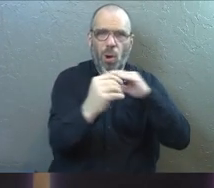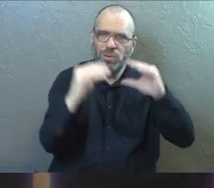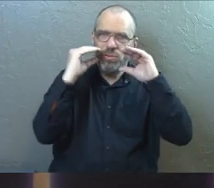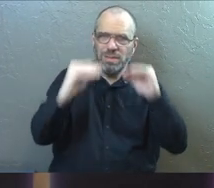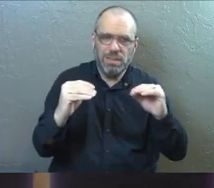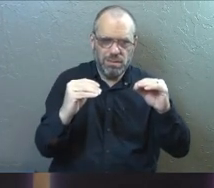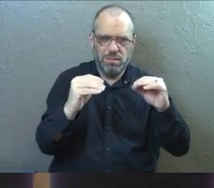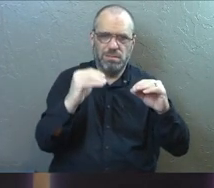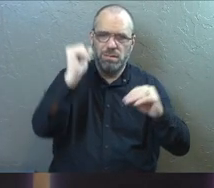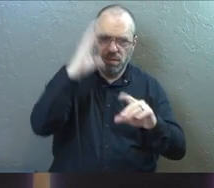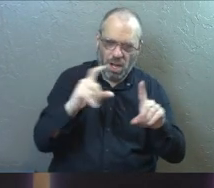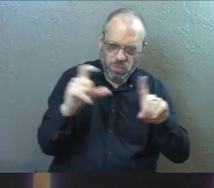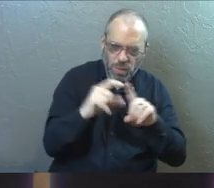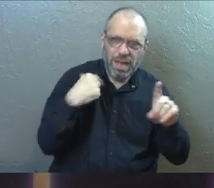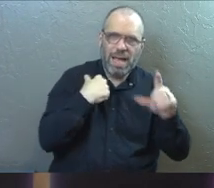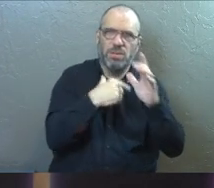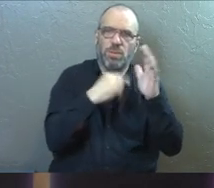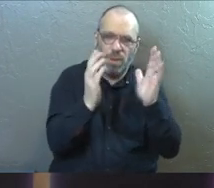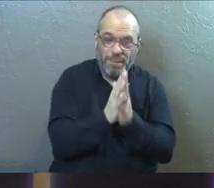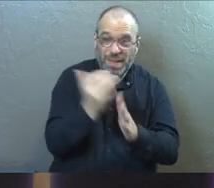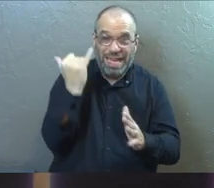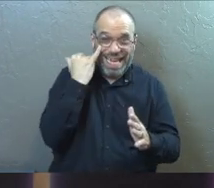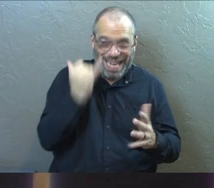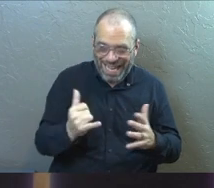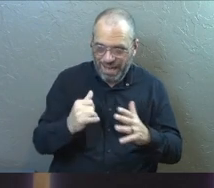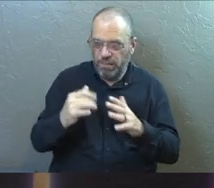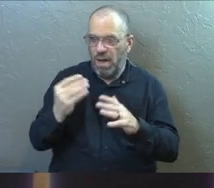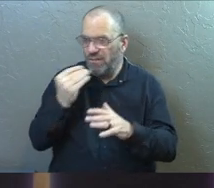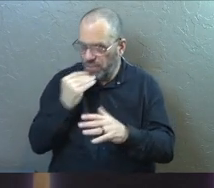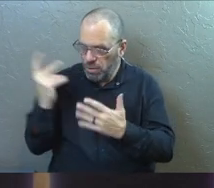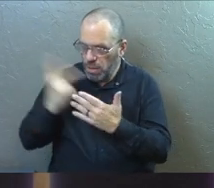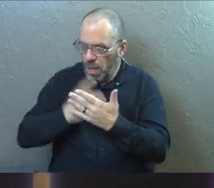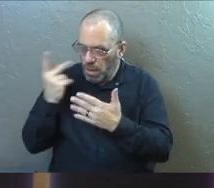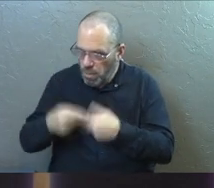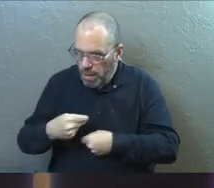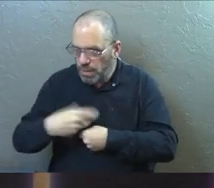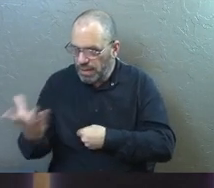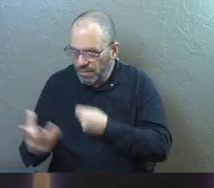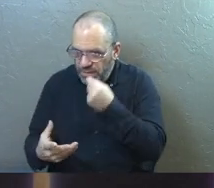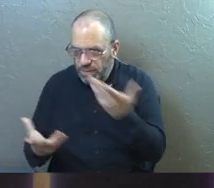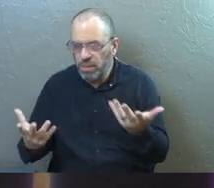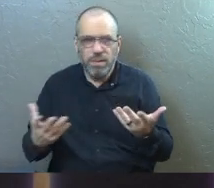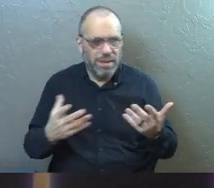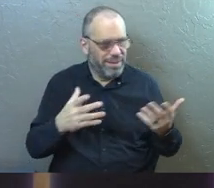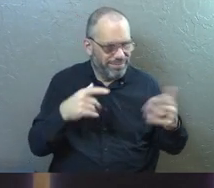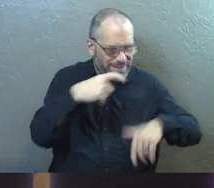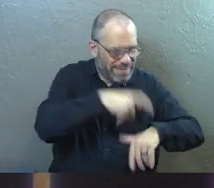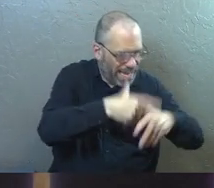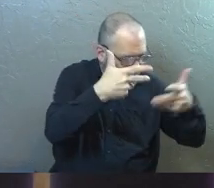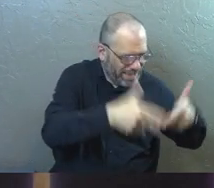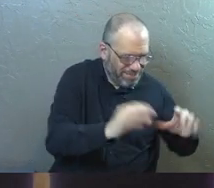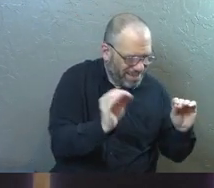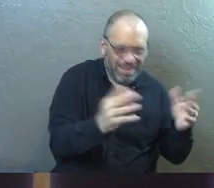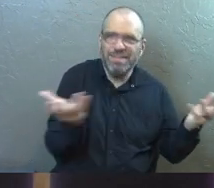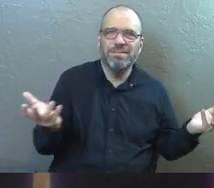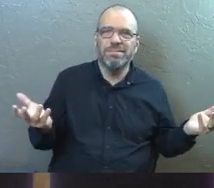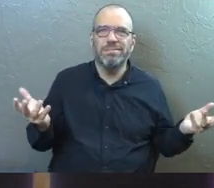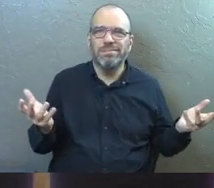teach God's word and to pray. If we start doing this food program, we won't have time left over.